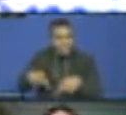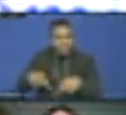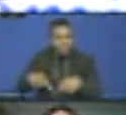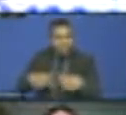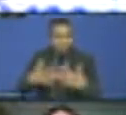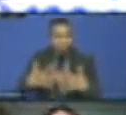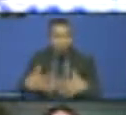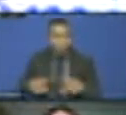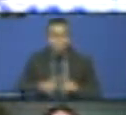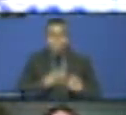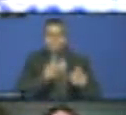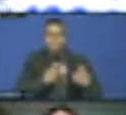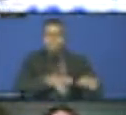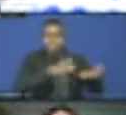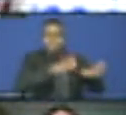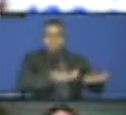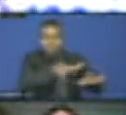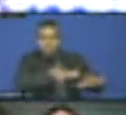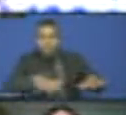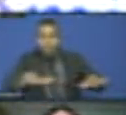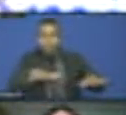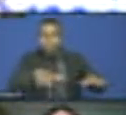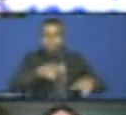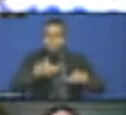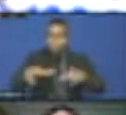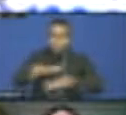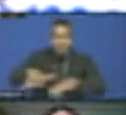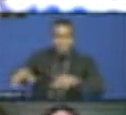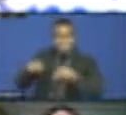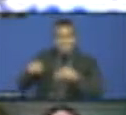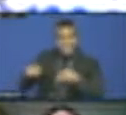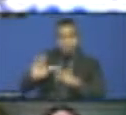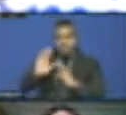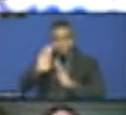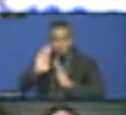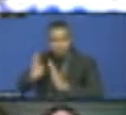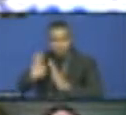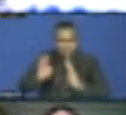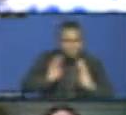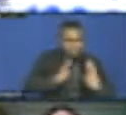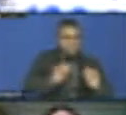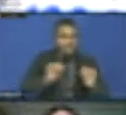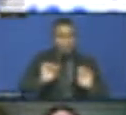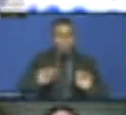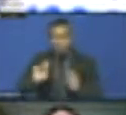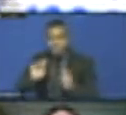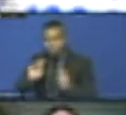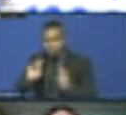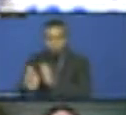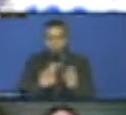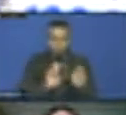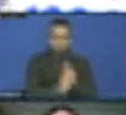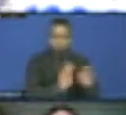accelerate progress with the SDGs and Agenda 2063. So thank you so much for that, Monica. Our next